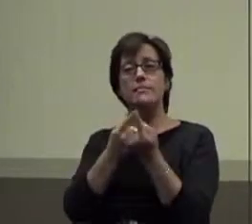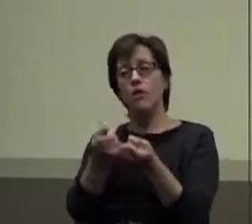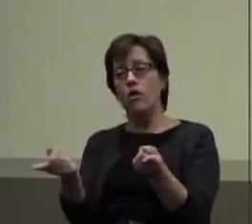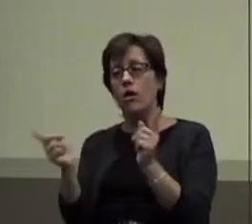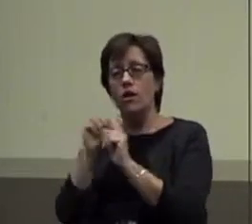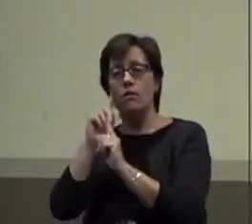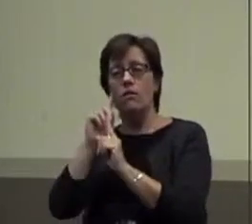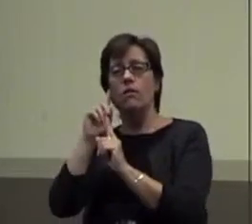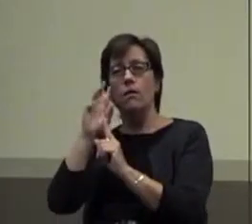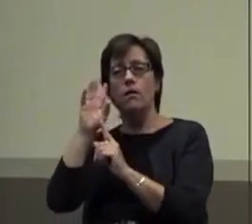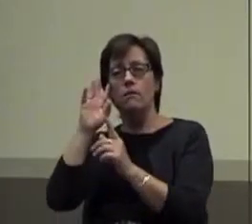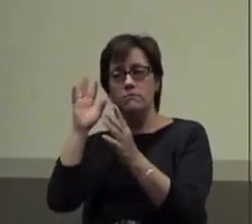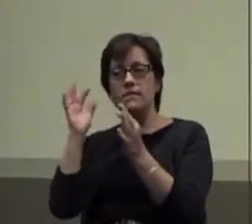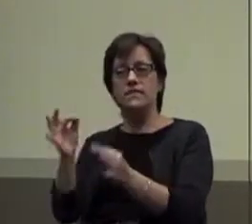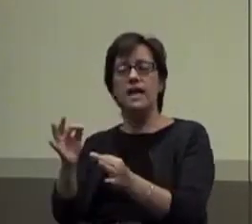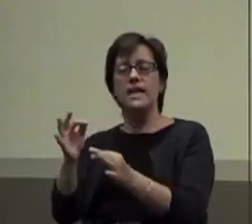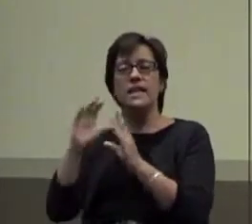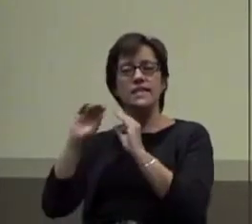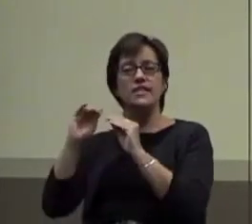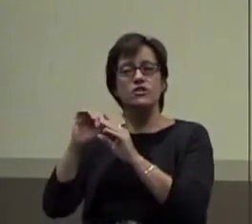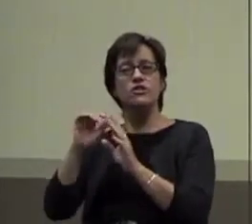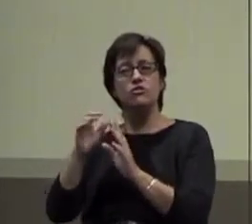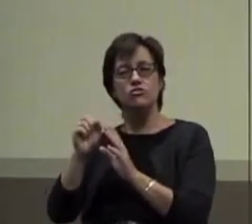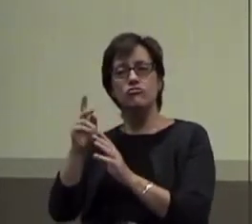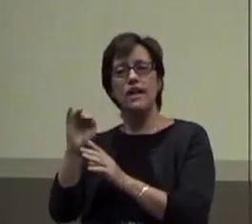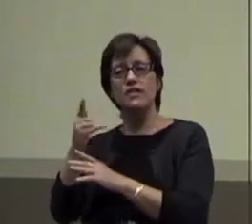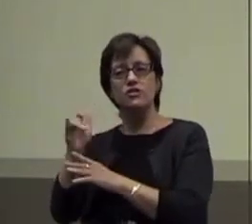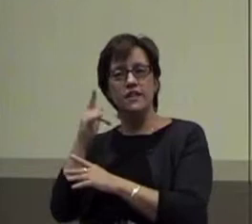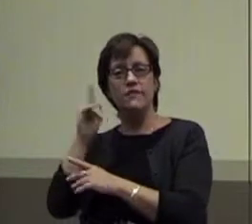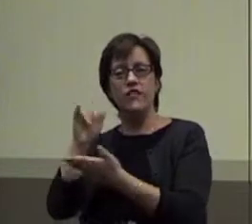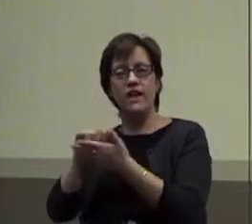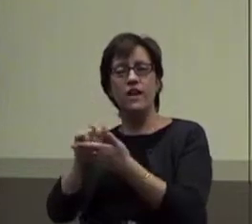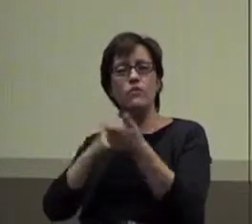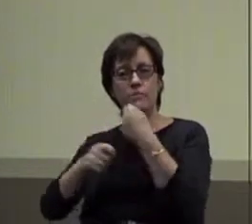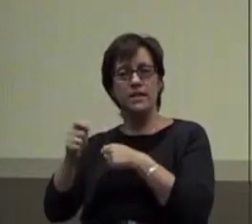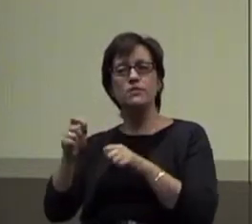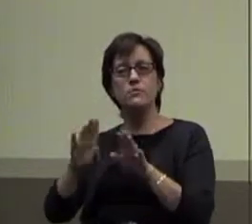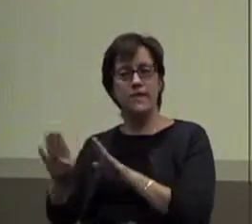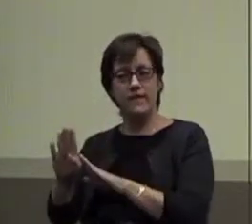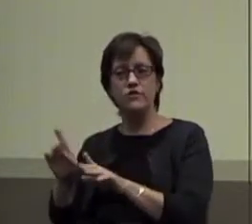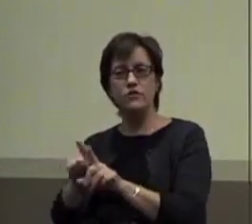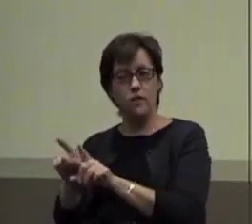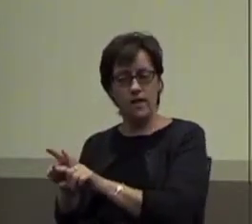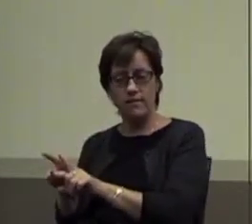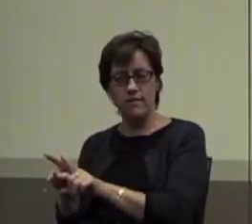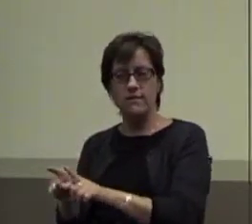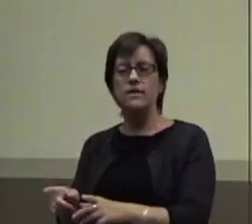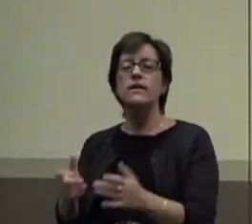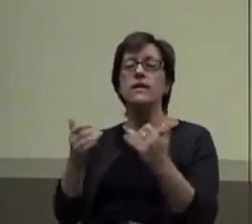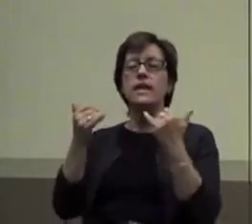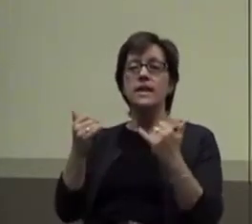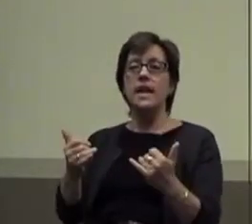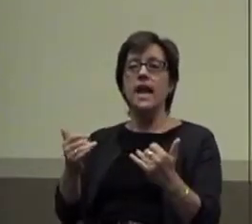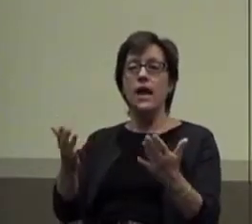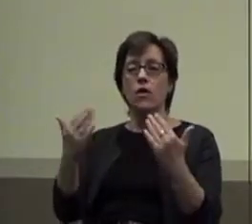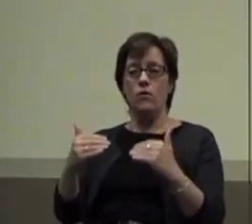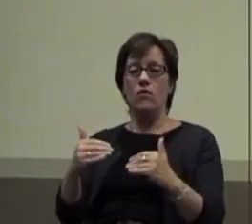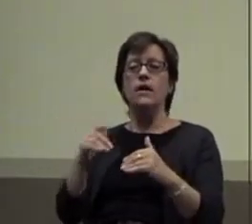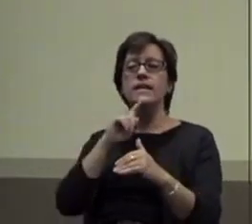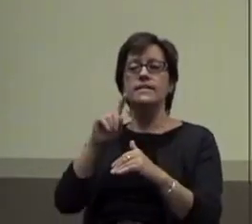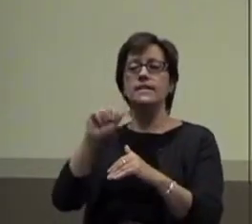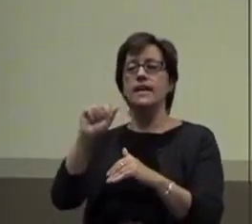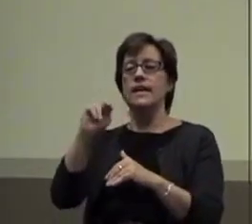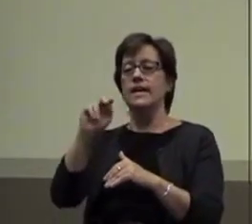teaching strategy for the replacement behavior as well. Okay? So we talked about replacement behavior. Now we're going to move into antecedent strategies.